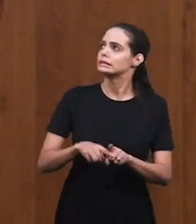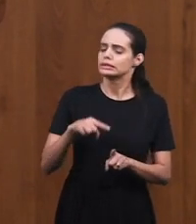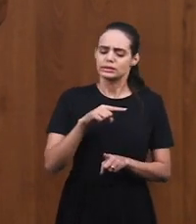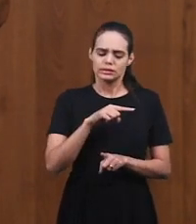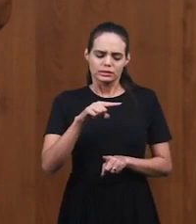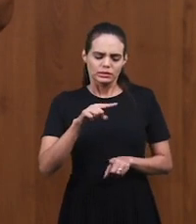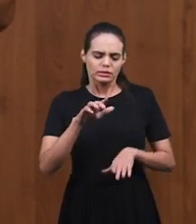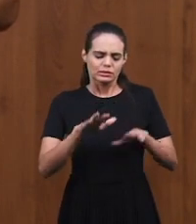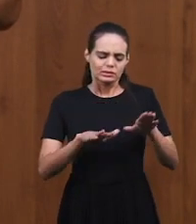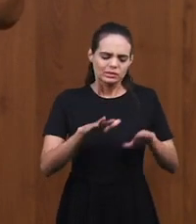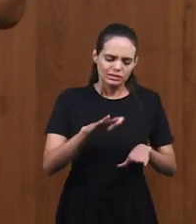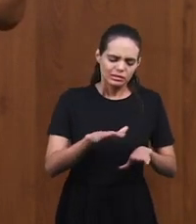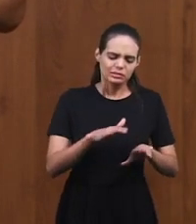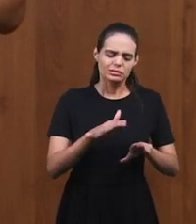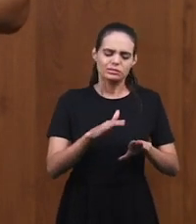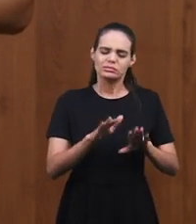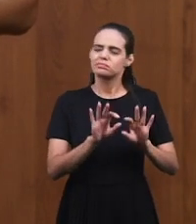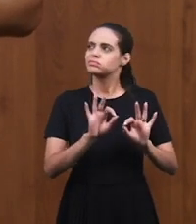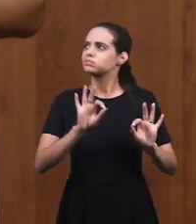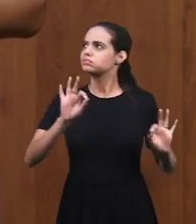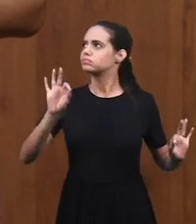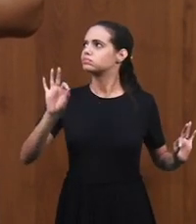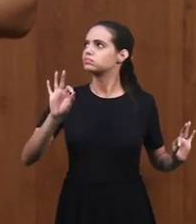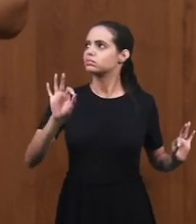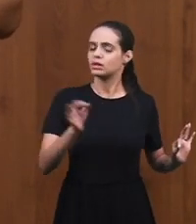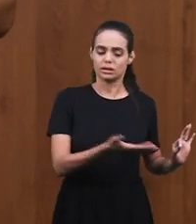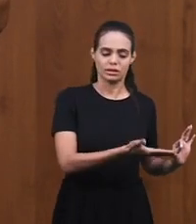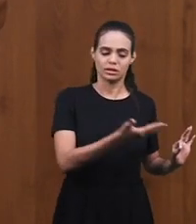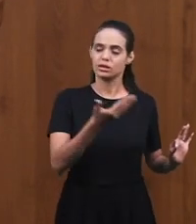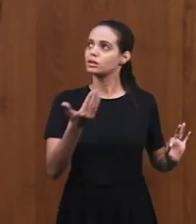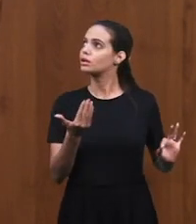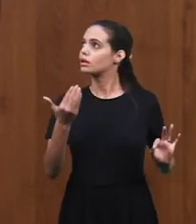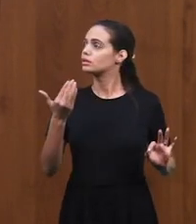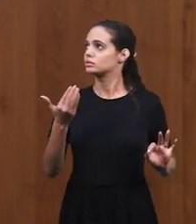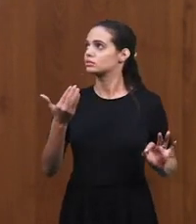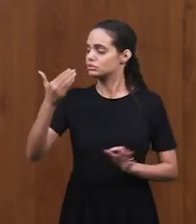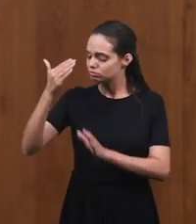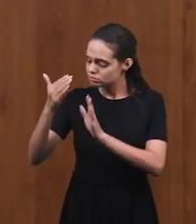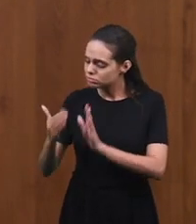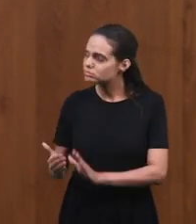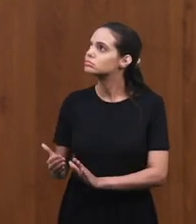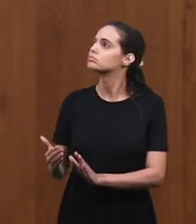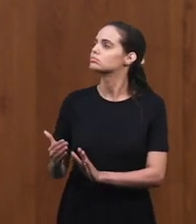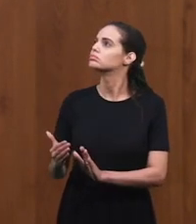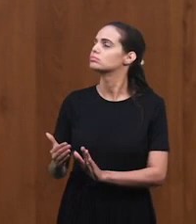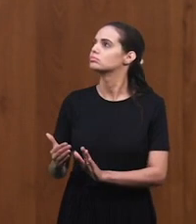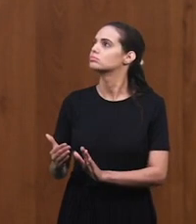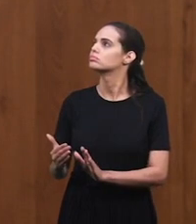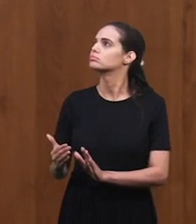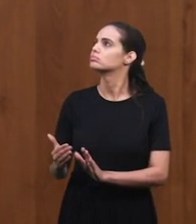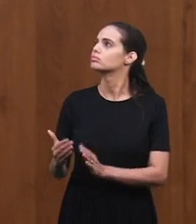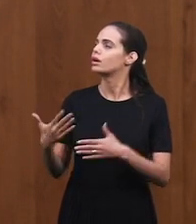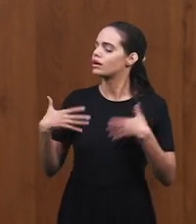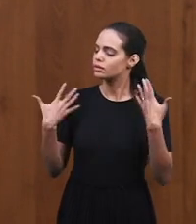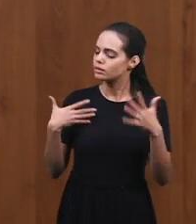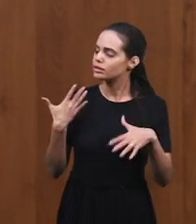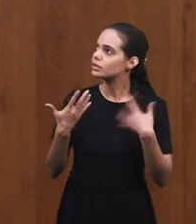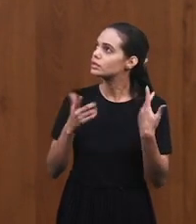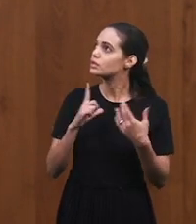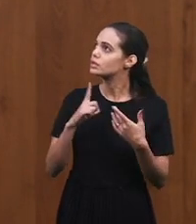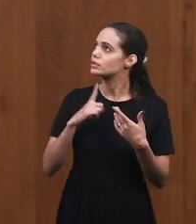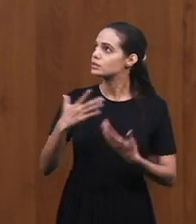bring those who feel far away from you, far that you may renew their faith and the joy in serving you.